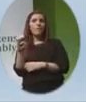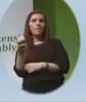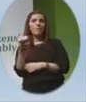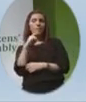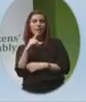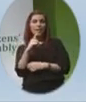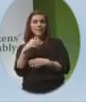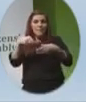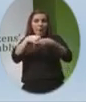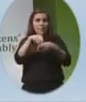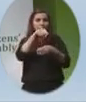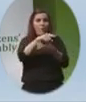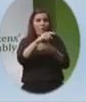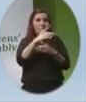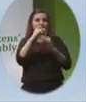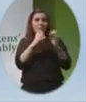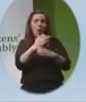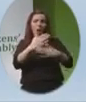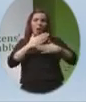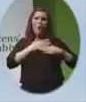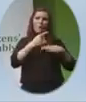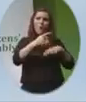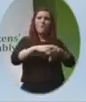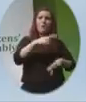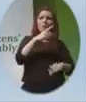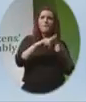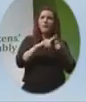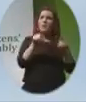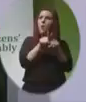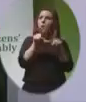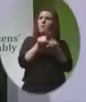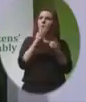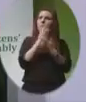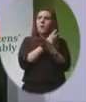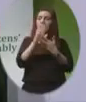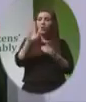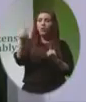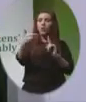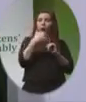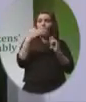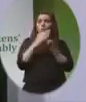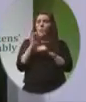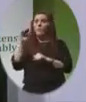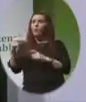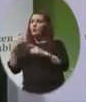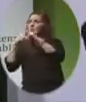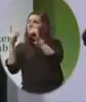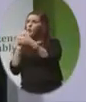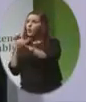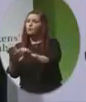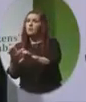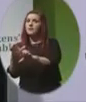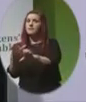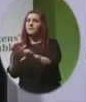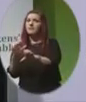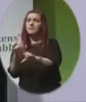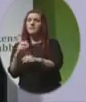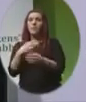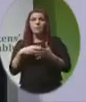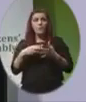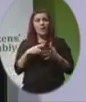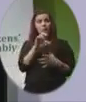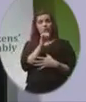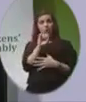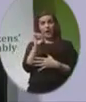even more, but it is also the part that would make her a target for abortion in many other countries. When Sinead,